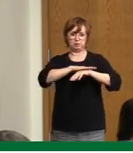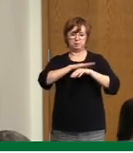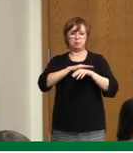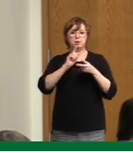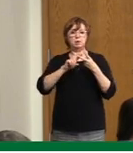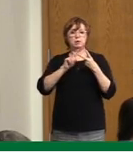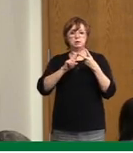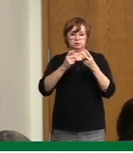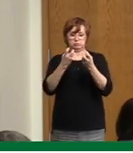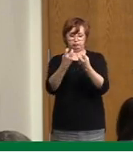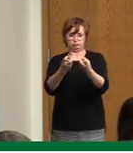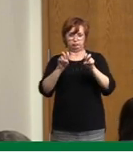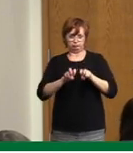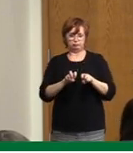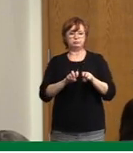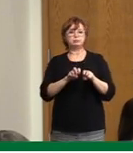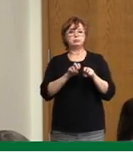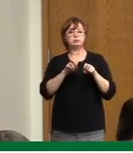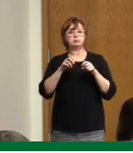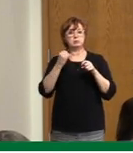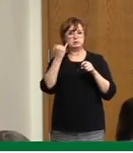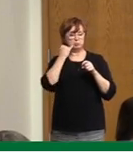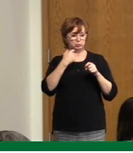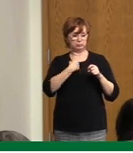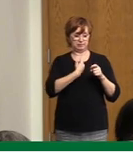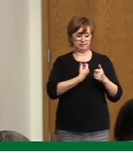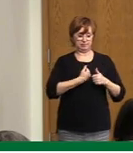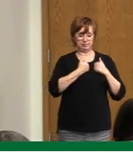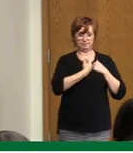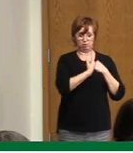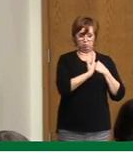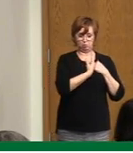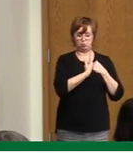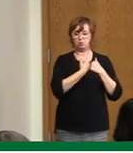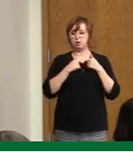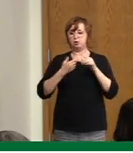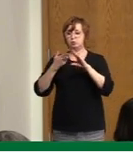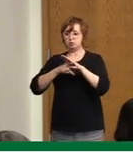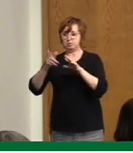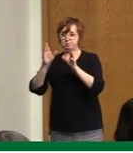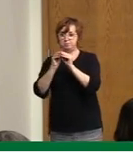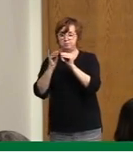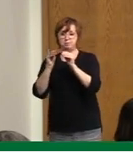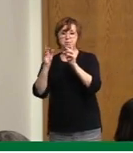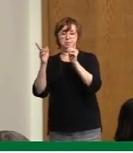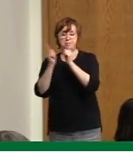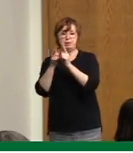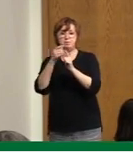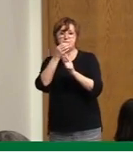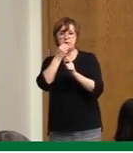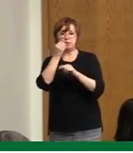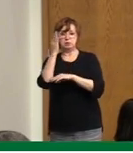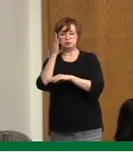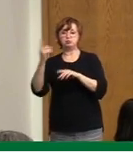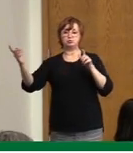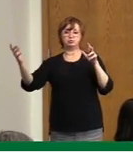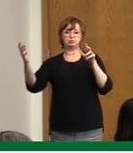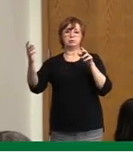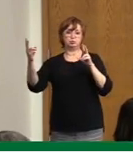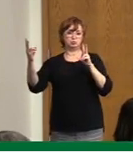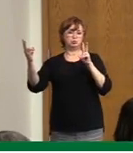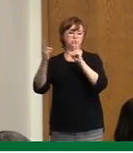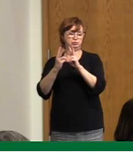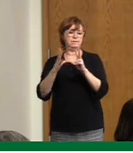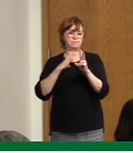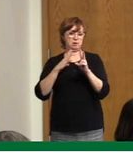alone, preferably the same one or two people, and then greater separation among tables. At this time, we're not seeing any signals of concern from those